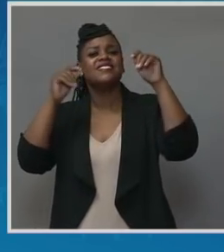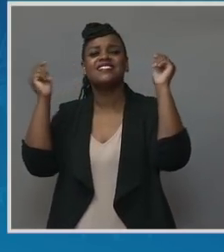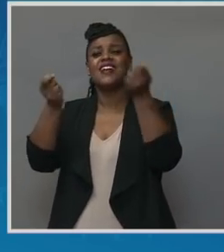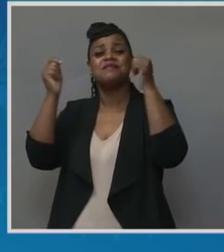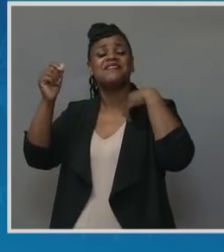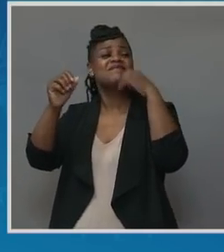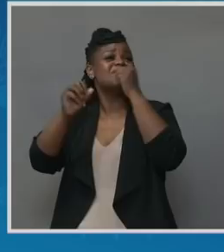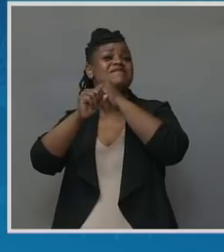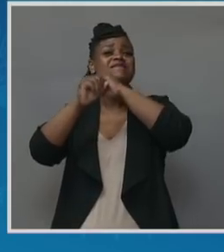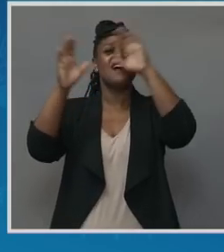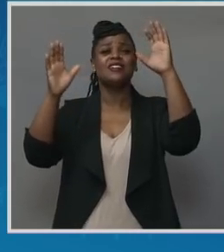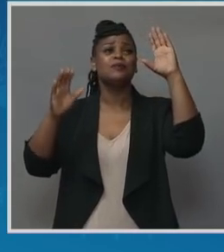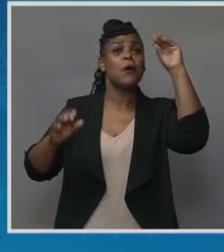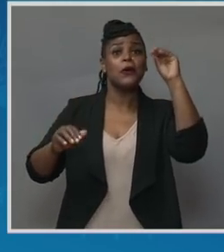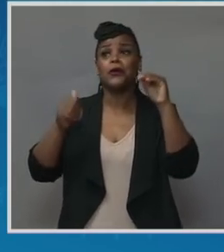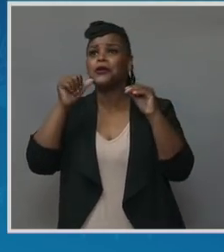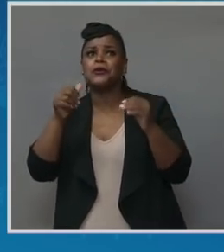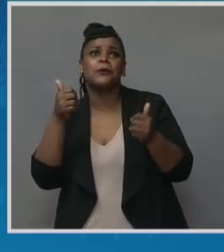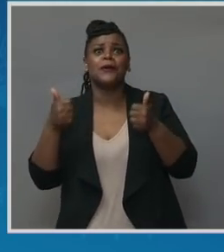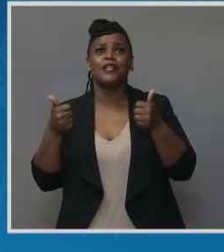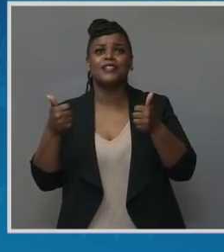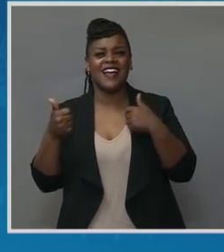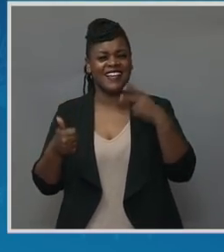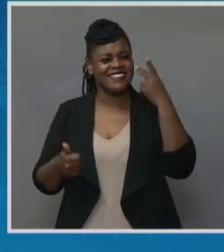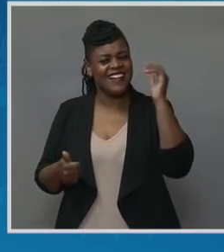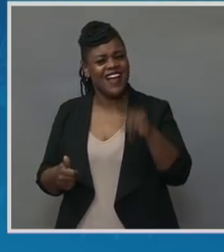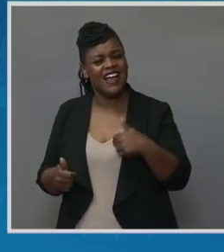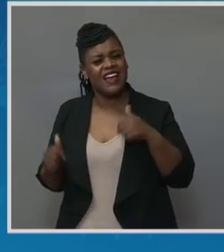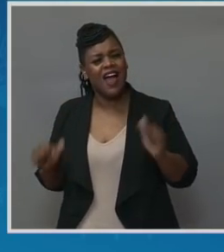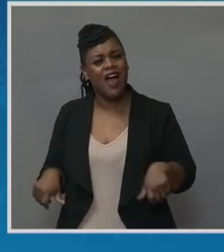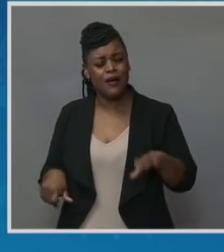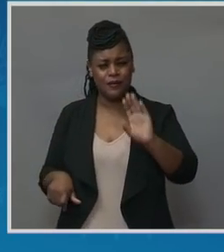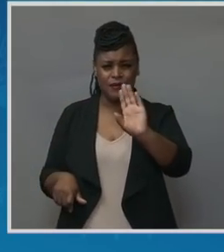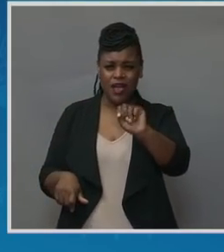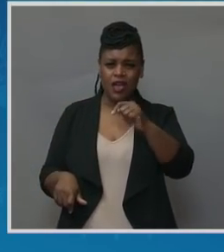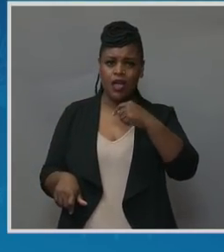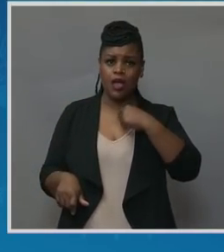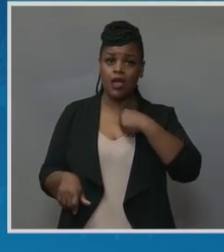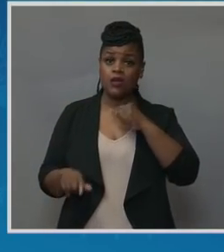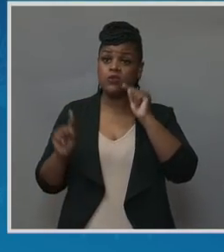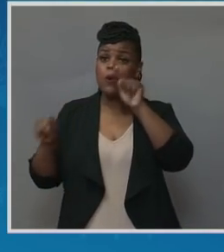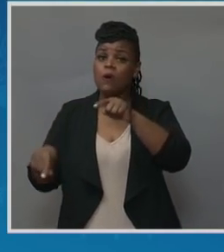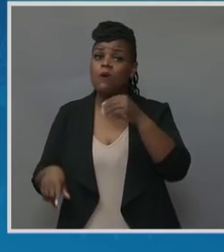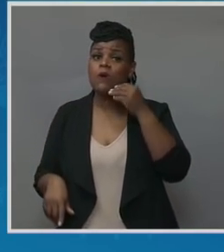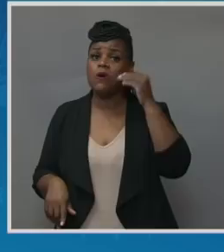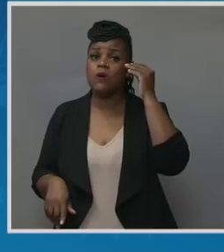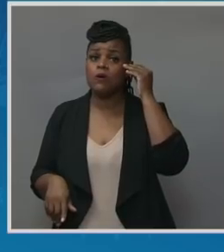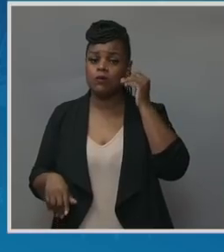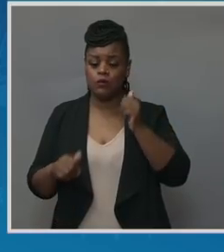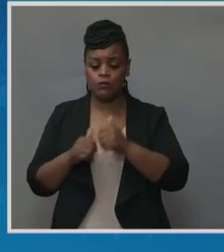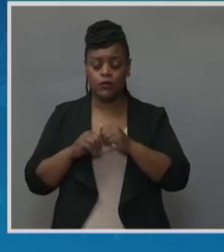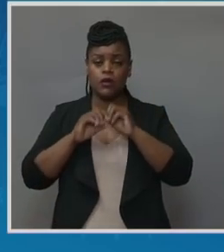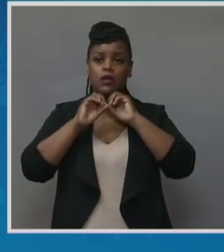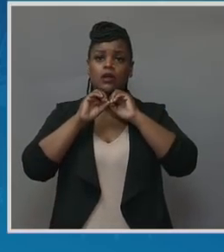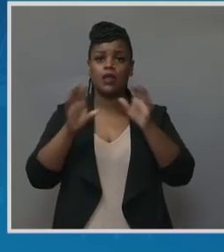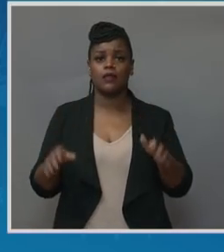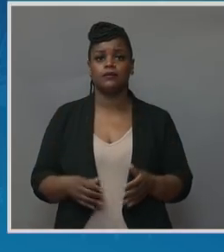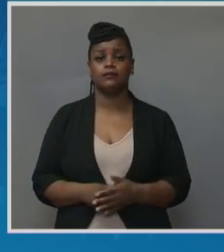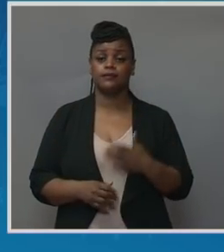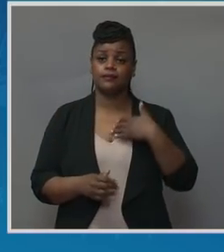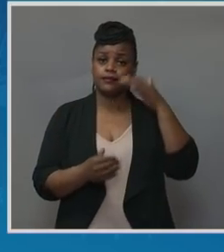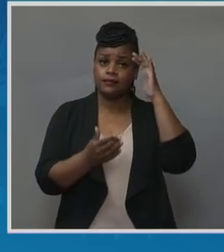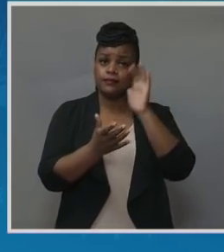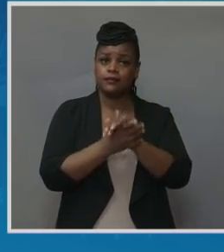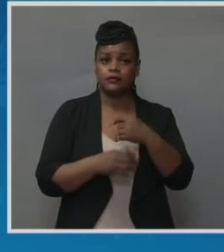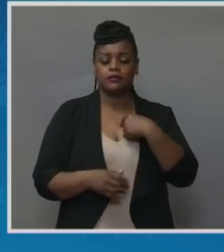boy, it's a girl. But I was going home with empty arms. My husband and I knew at that point that we had to